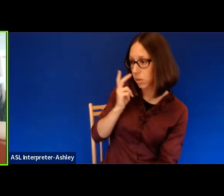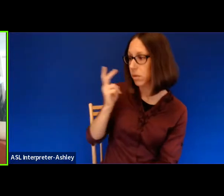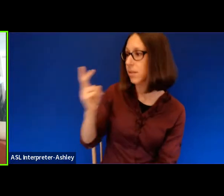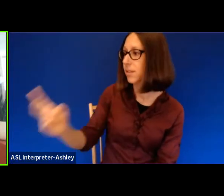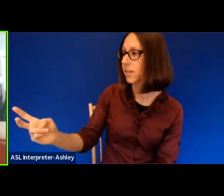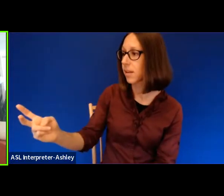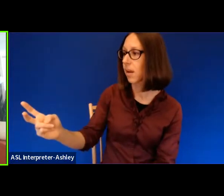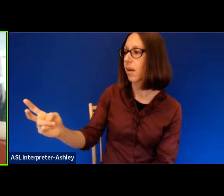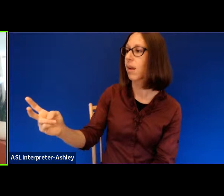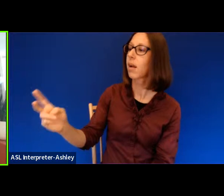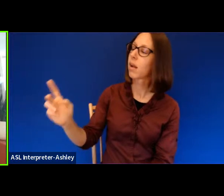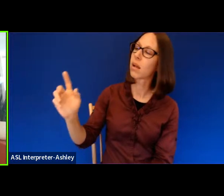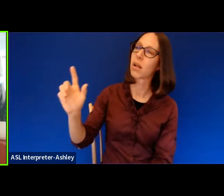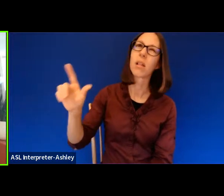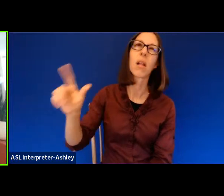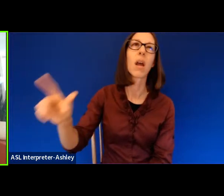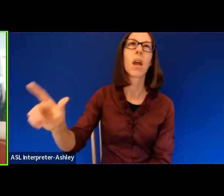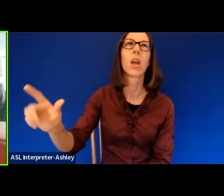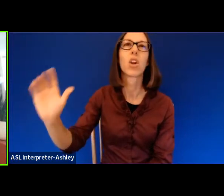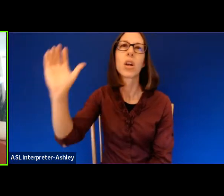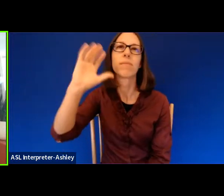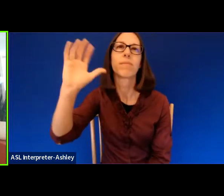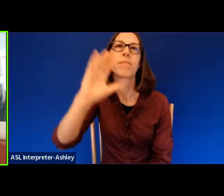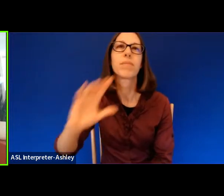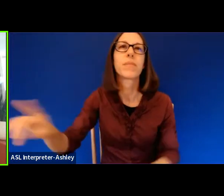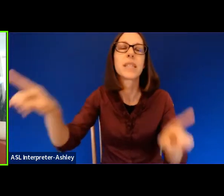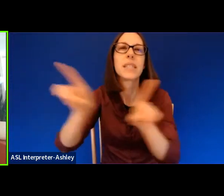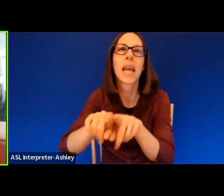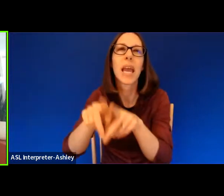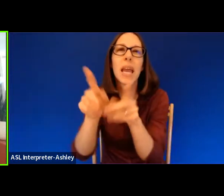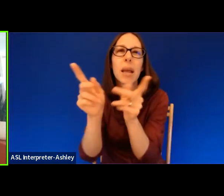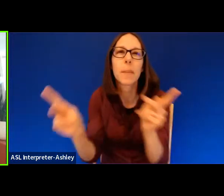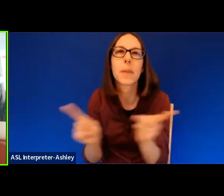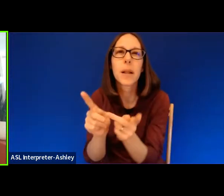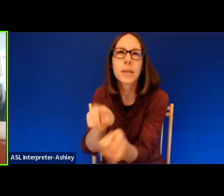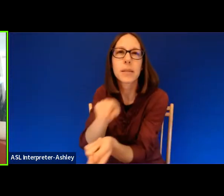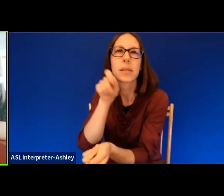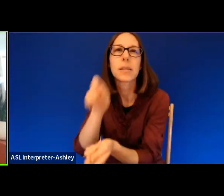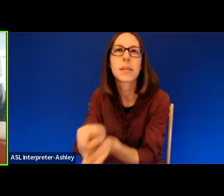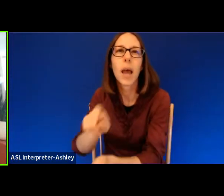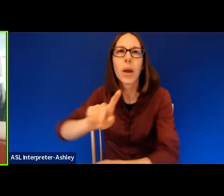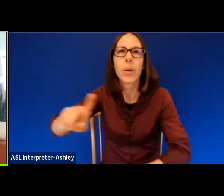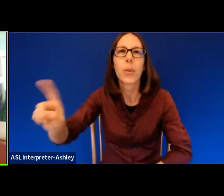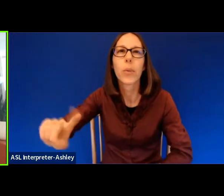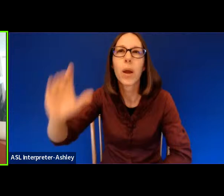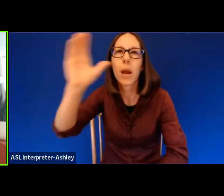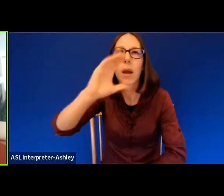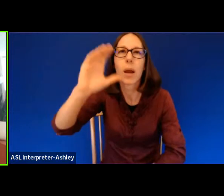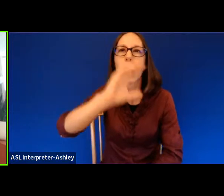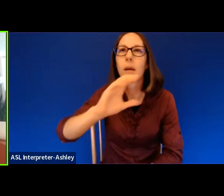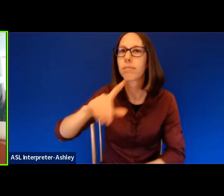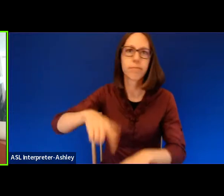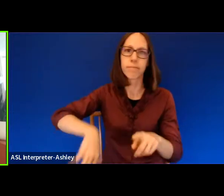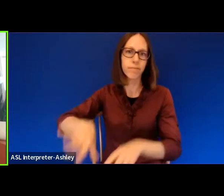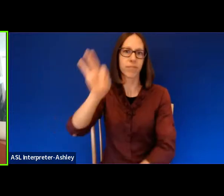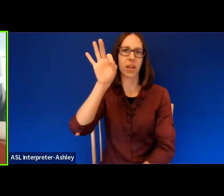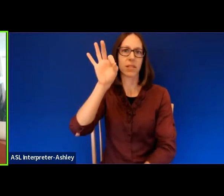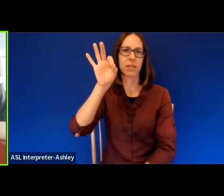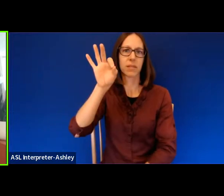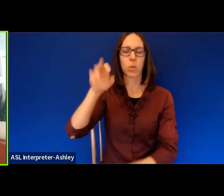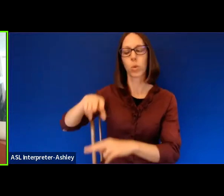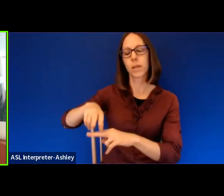in shadow, be able to hunt it down that meadow. We sat a while, unbit, shadeless,